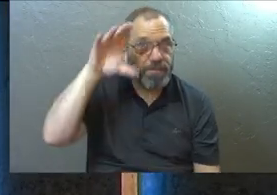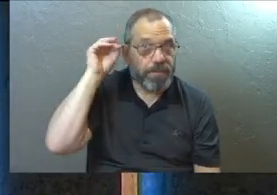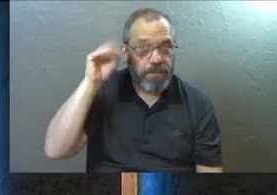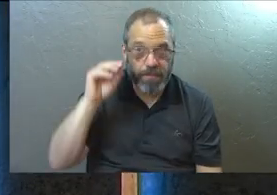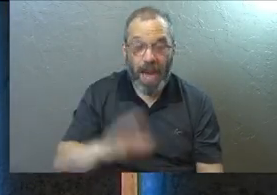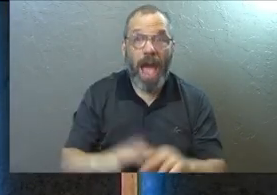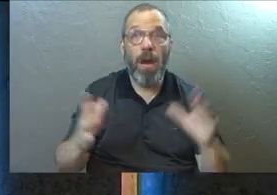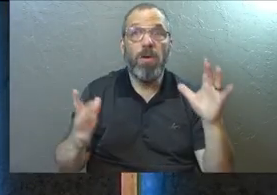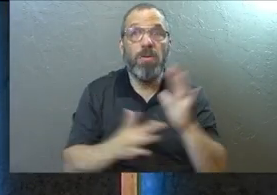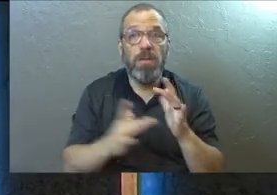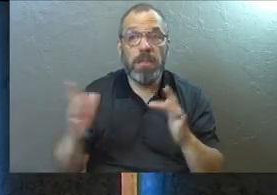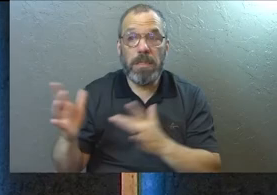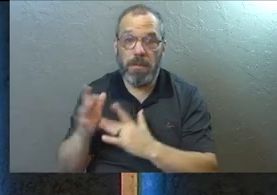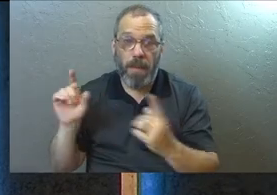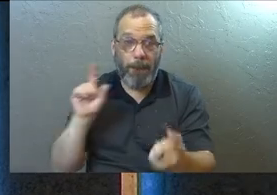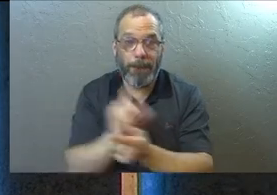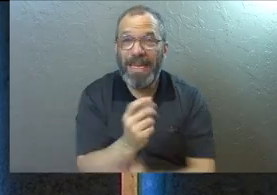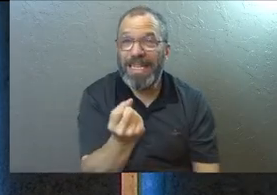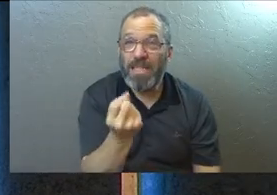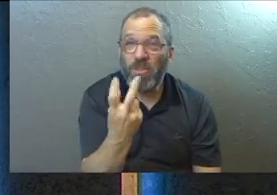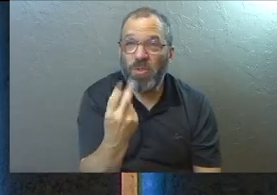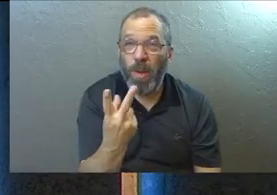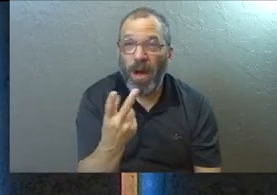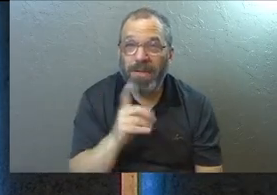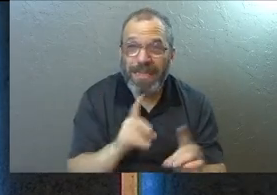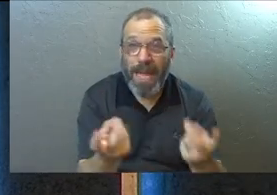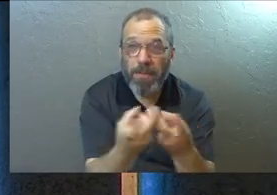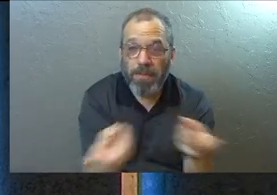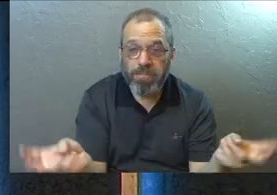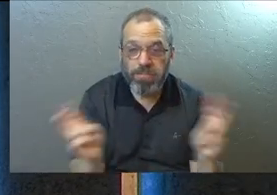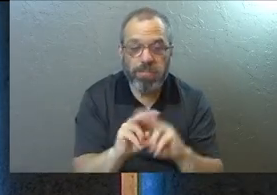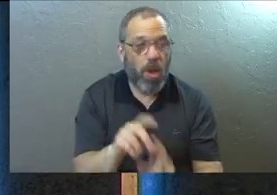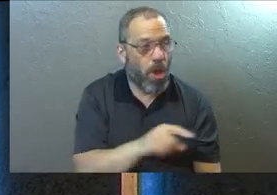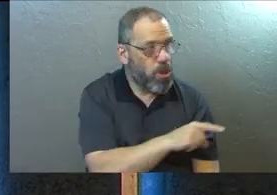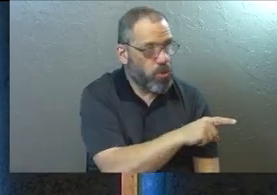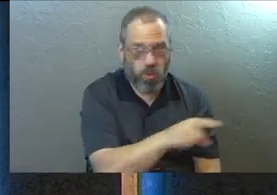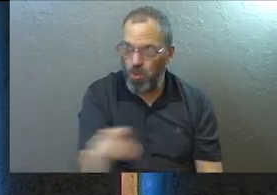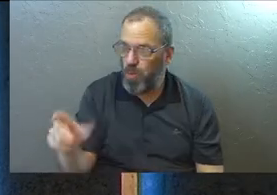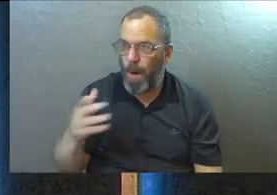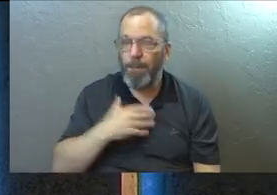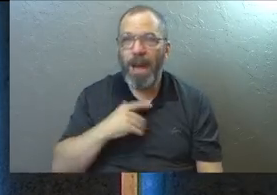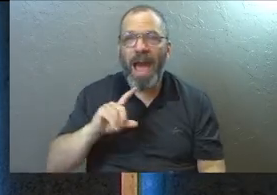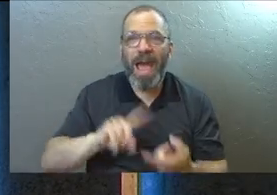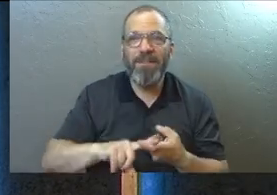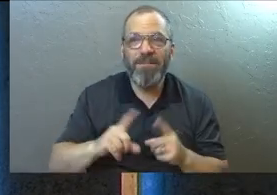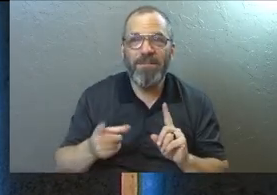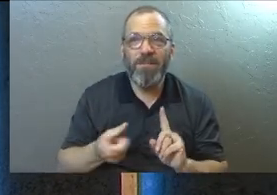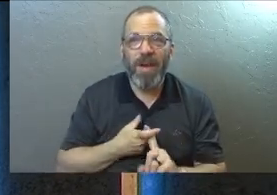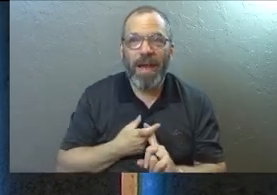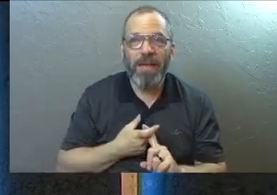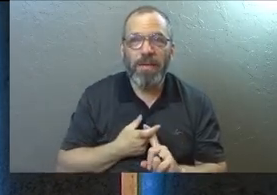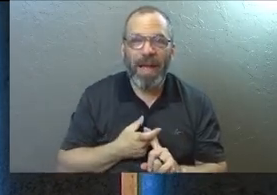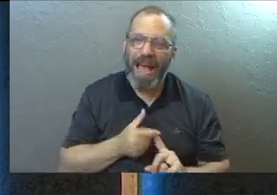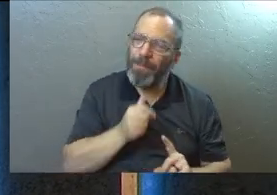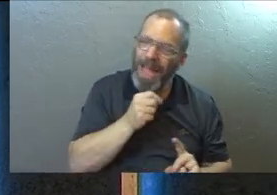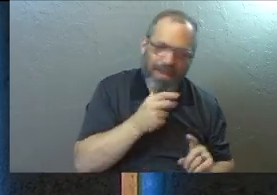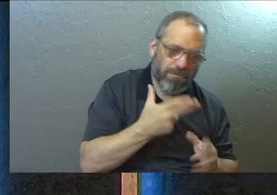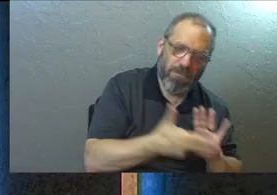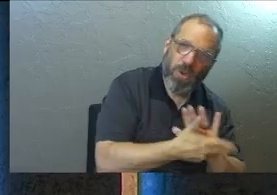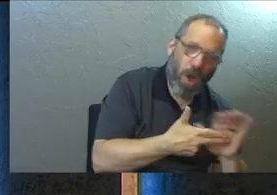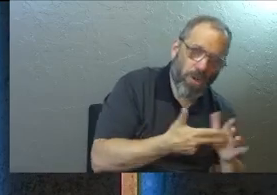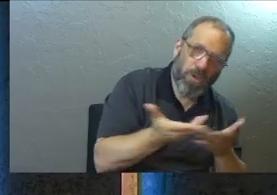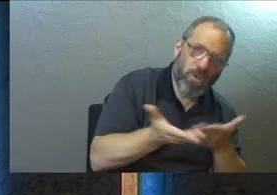and now Jesus does come to his disciples at the Last Supper and said, you're my friends. And I'm not calling you servants